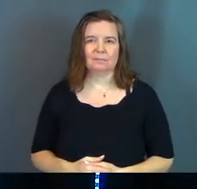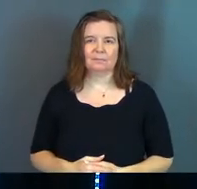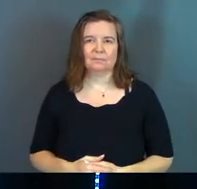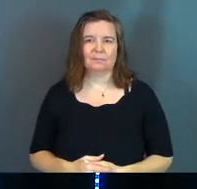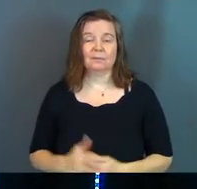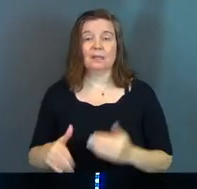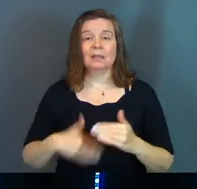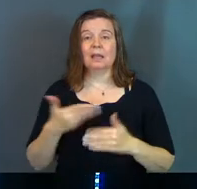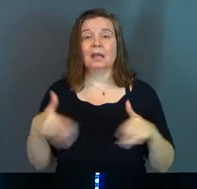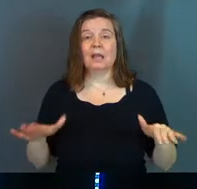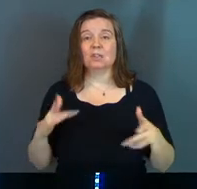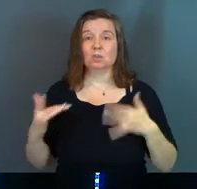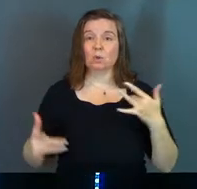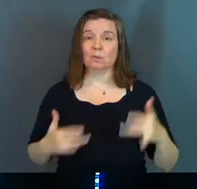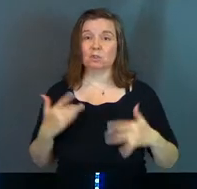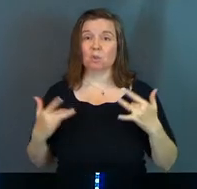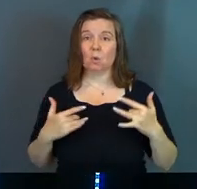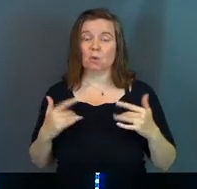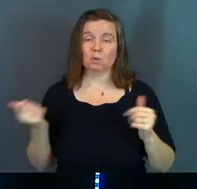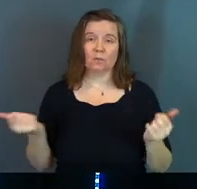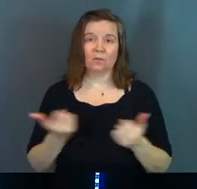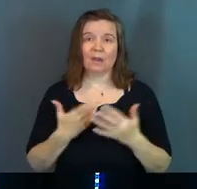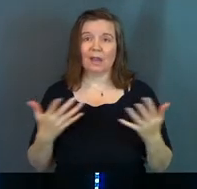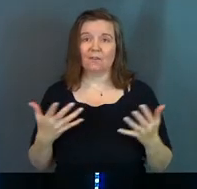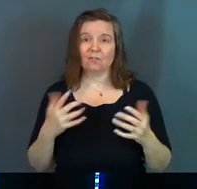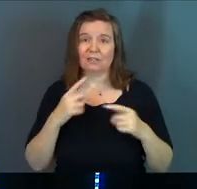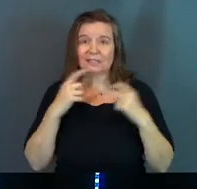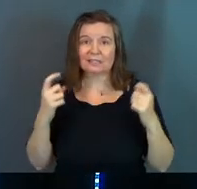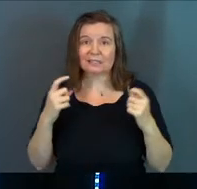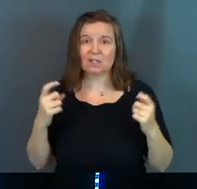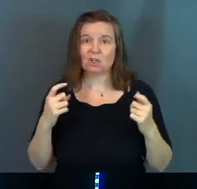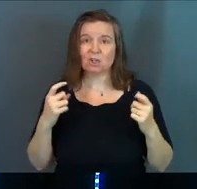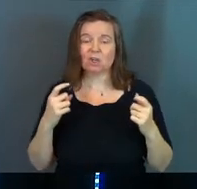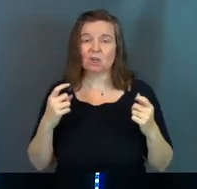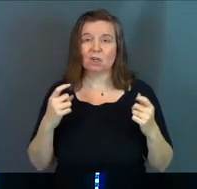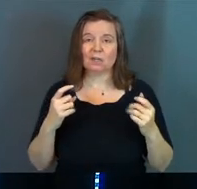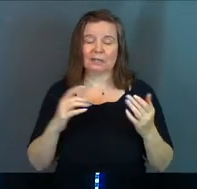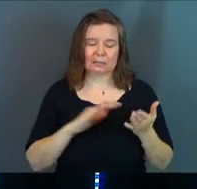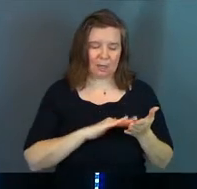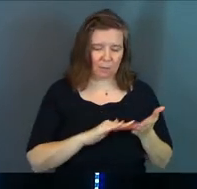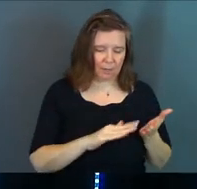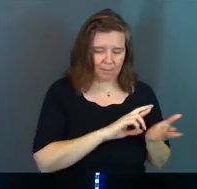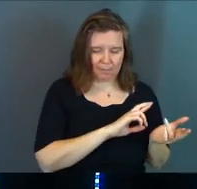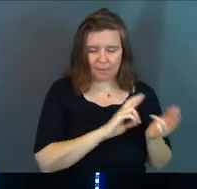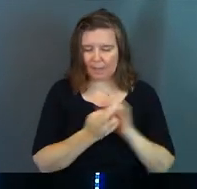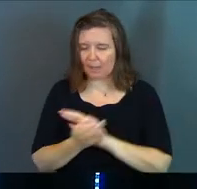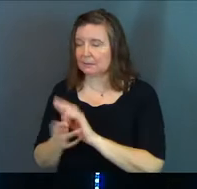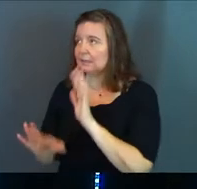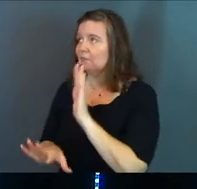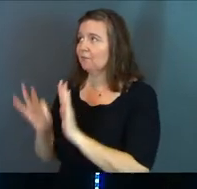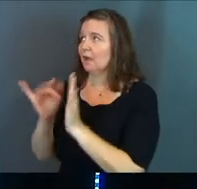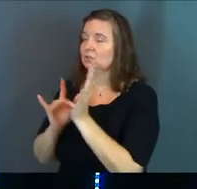Next, angels rejoice over every sinner that repents and finds Jesus.